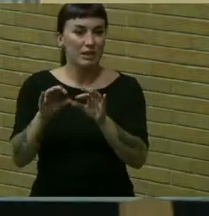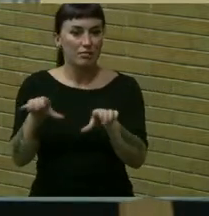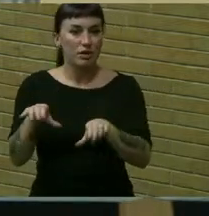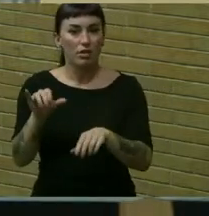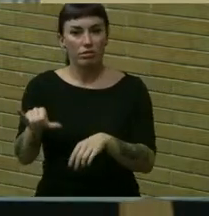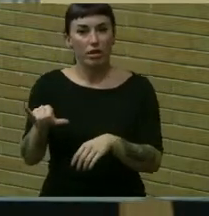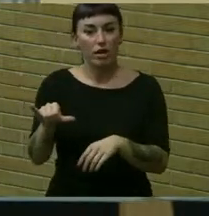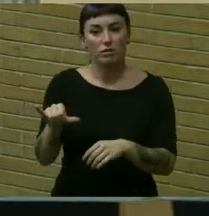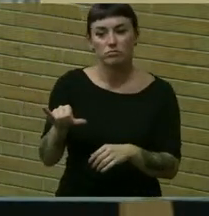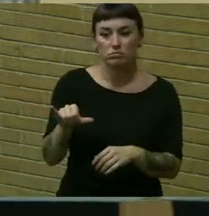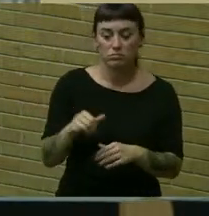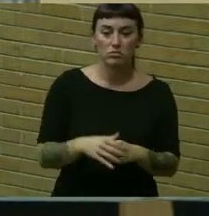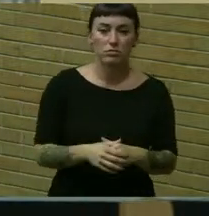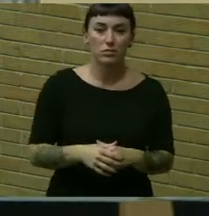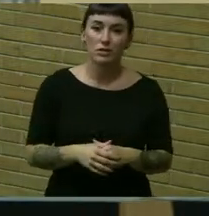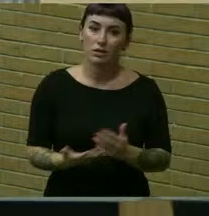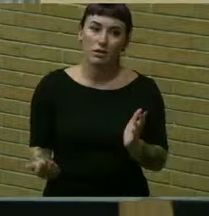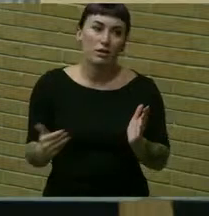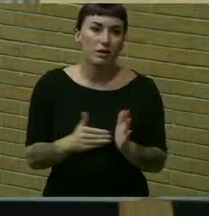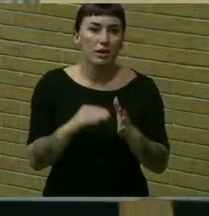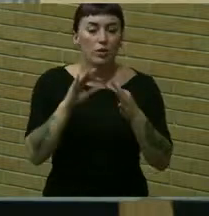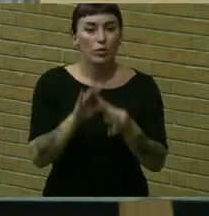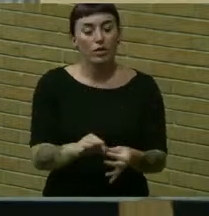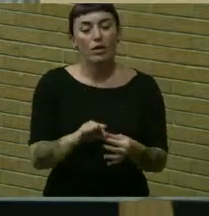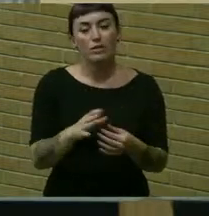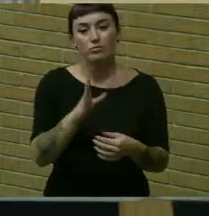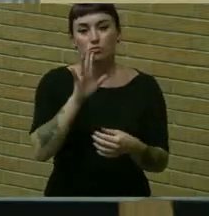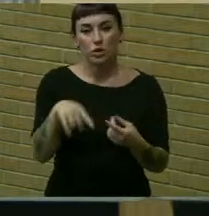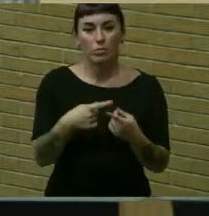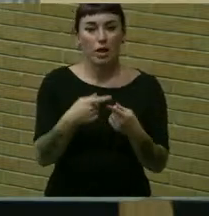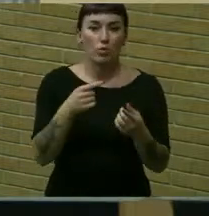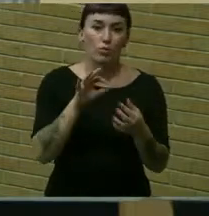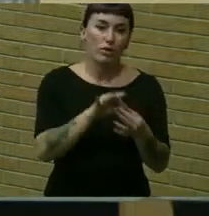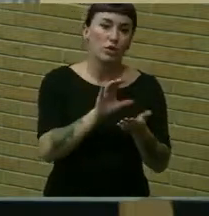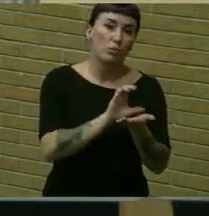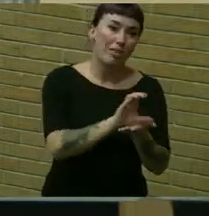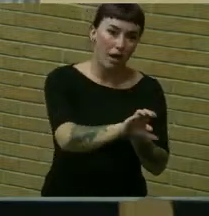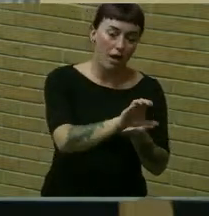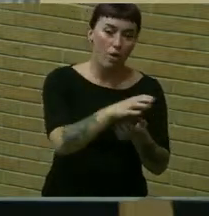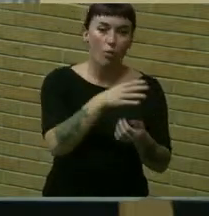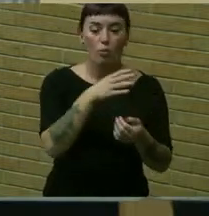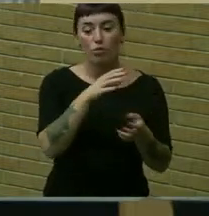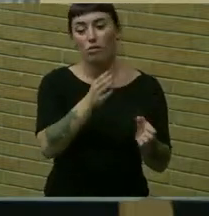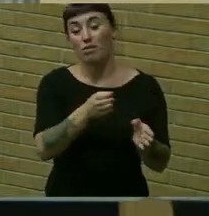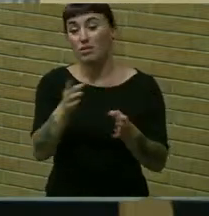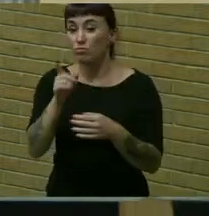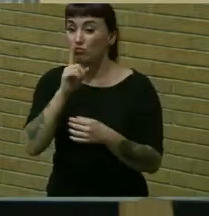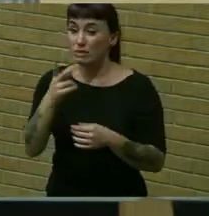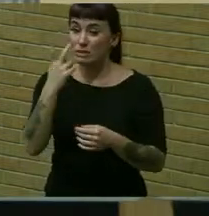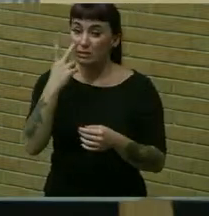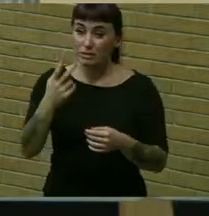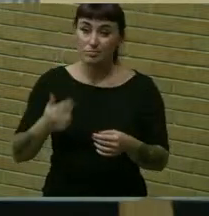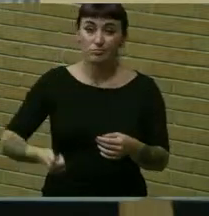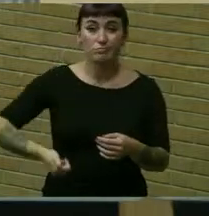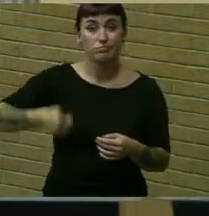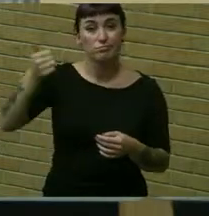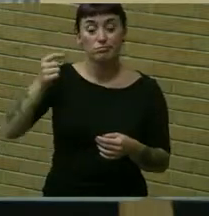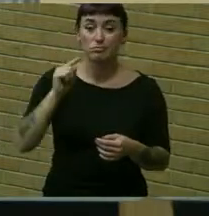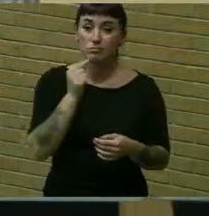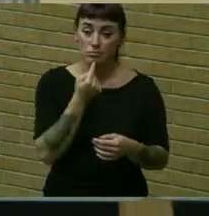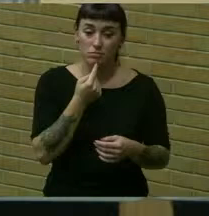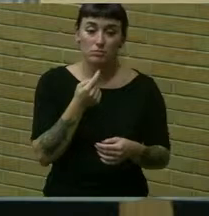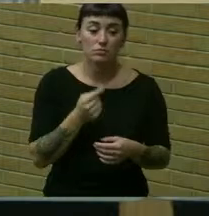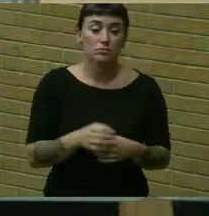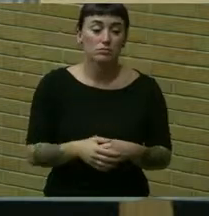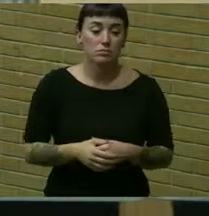reflecting again talked about it in the plowing context we have really seen it in a very dramatic way